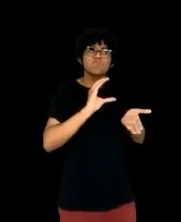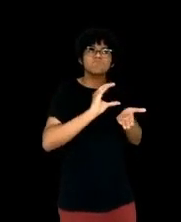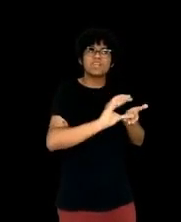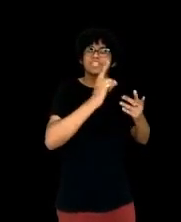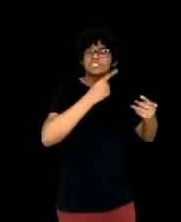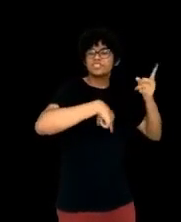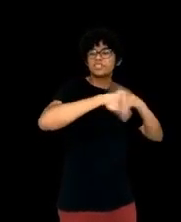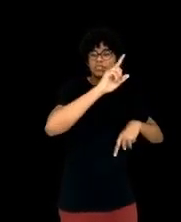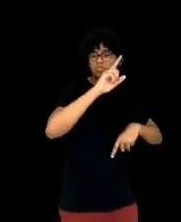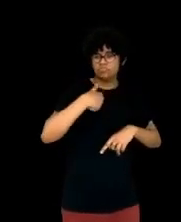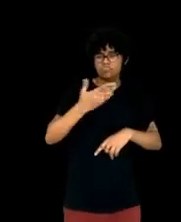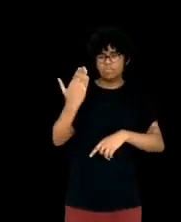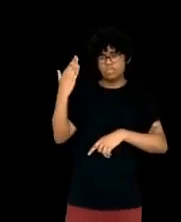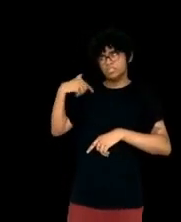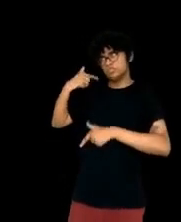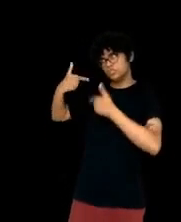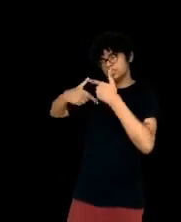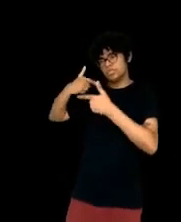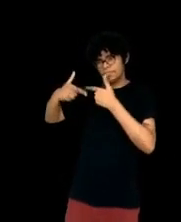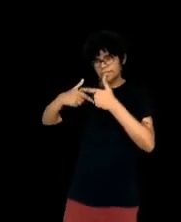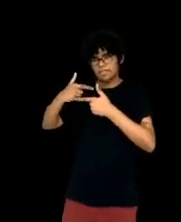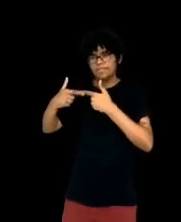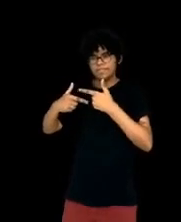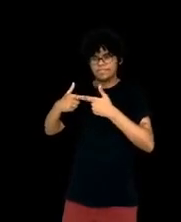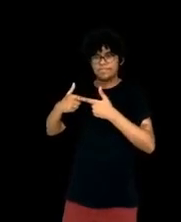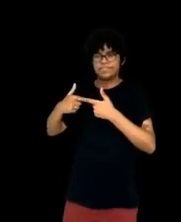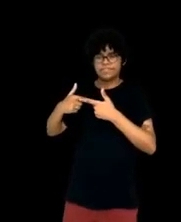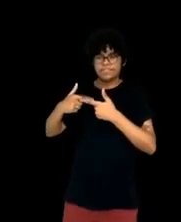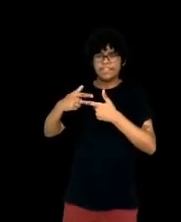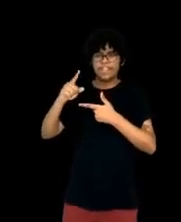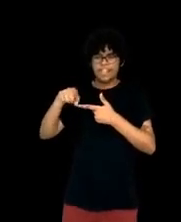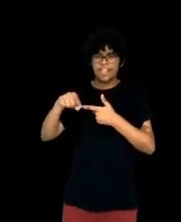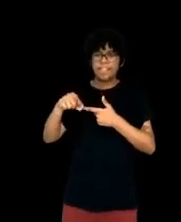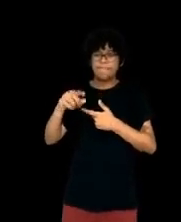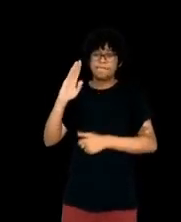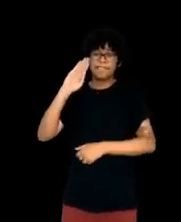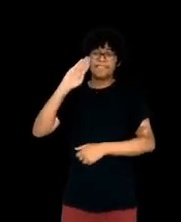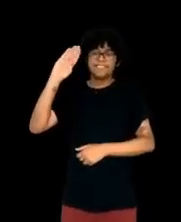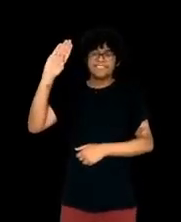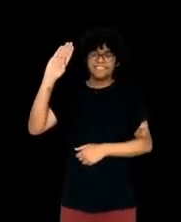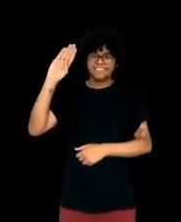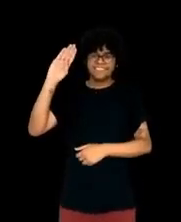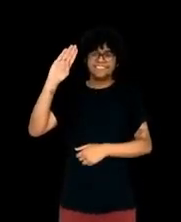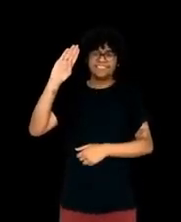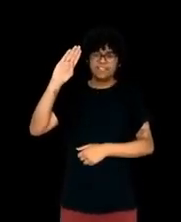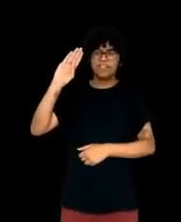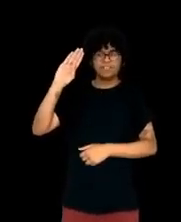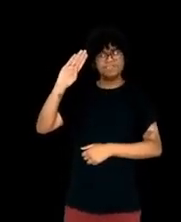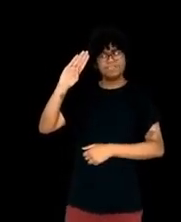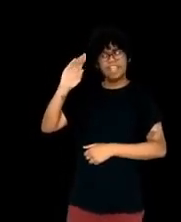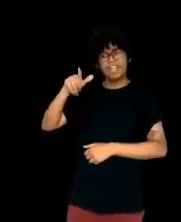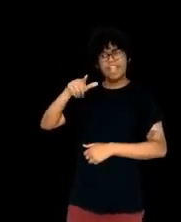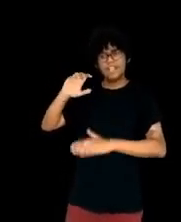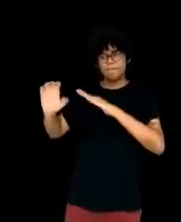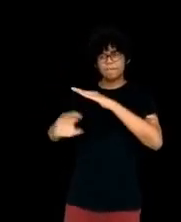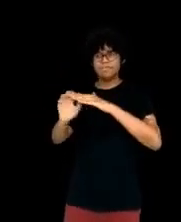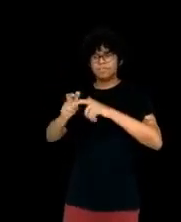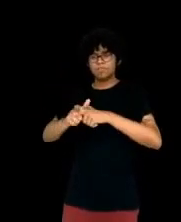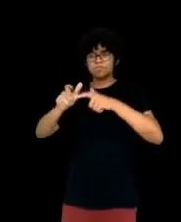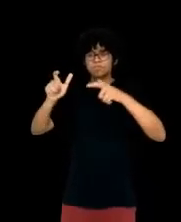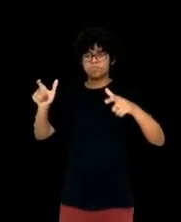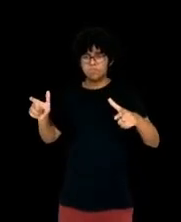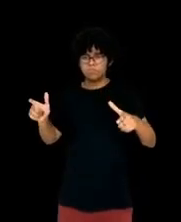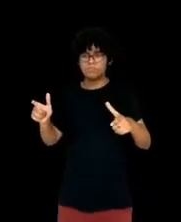ago running a news personalization team in a relatively large company company that also had a very significant ad